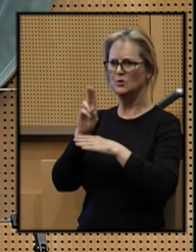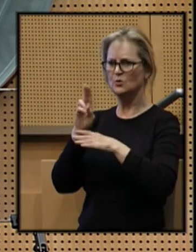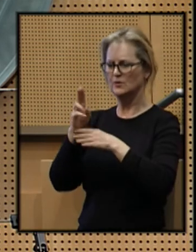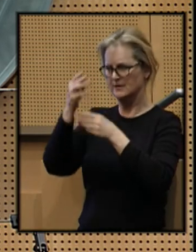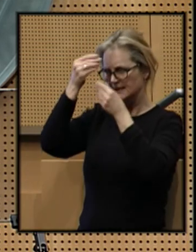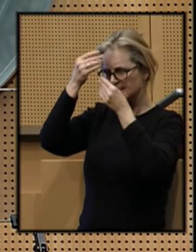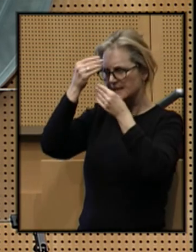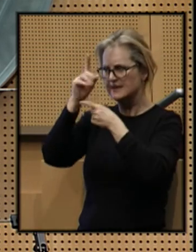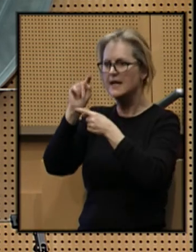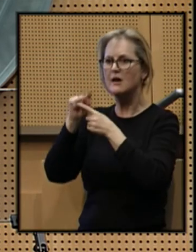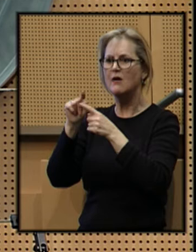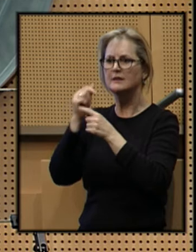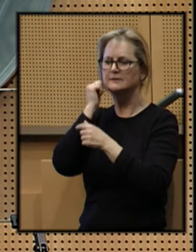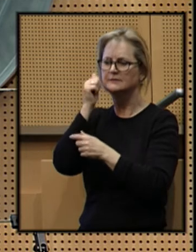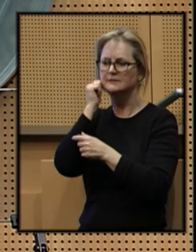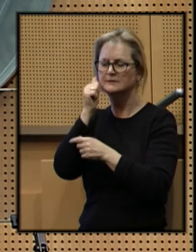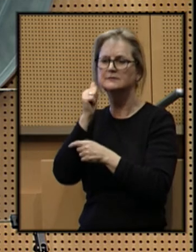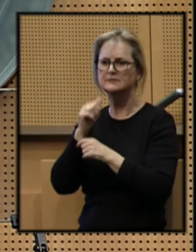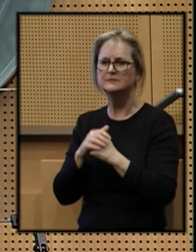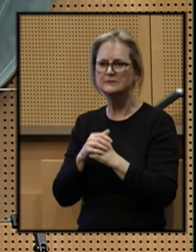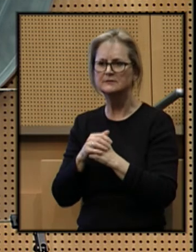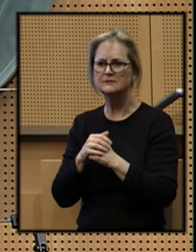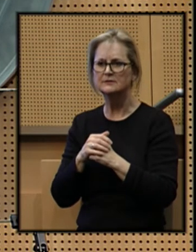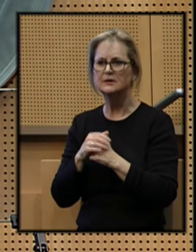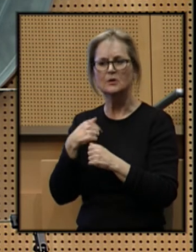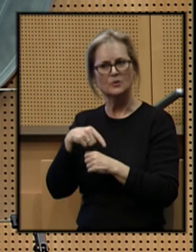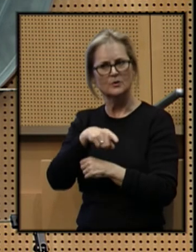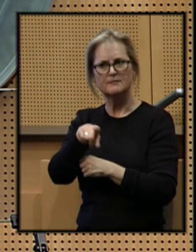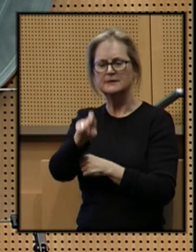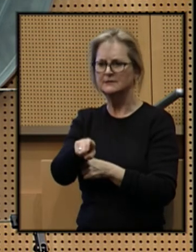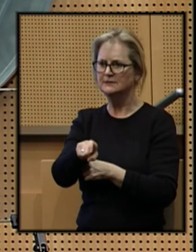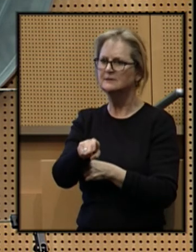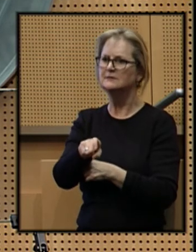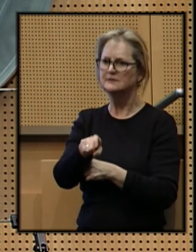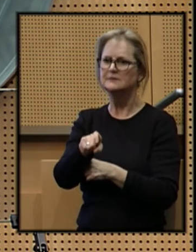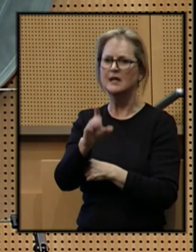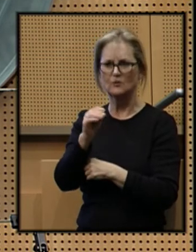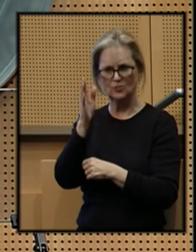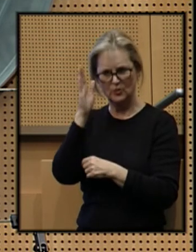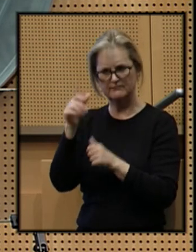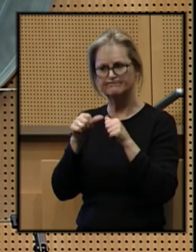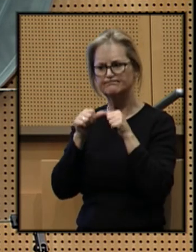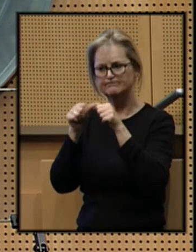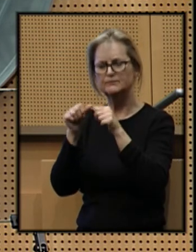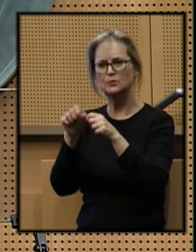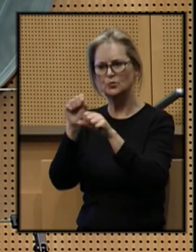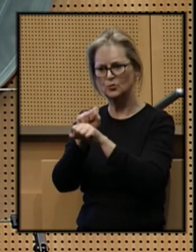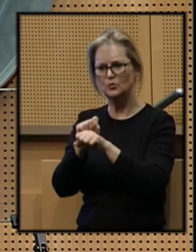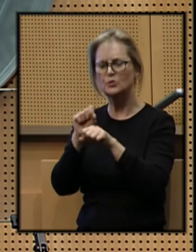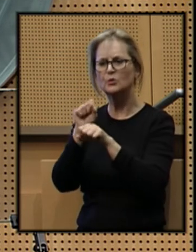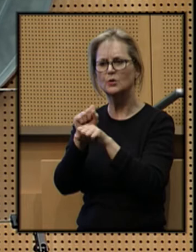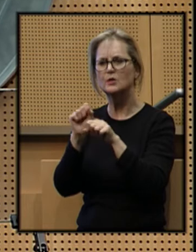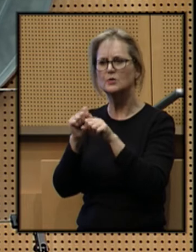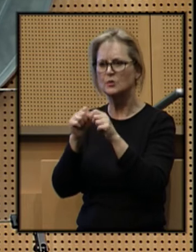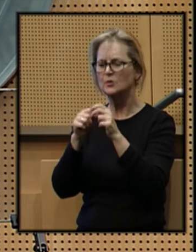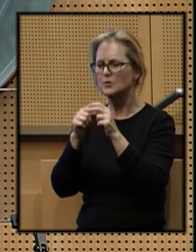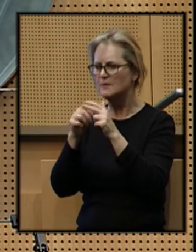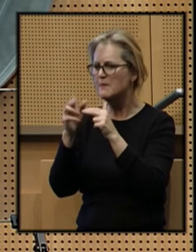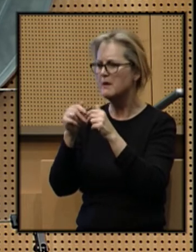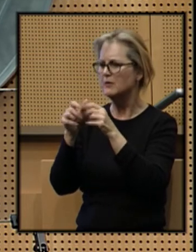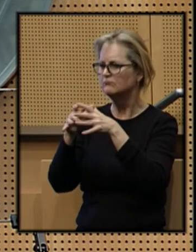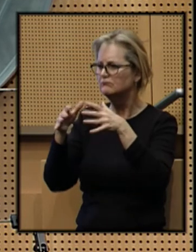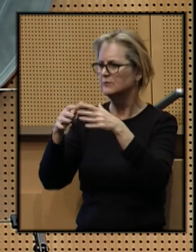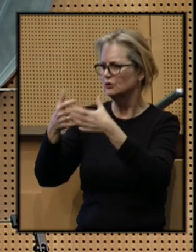data on a daily basis. We must and we will continue to work to build trust